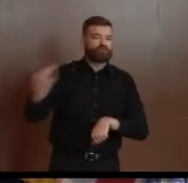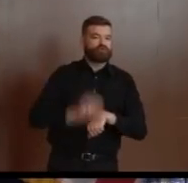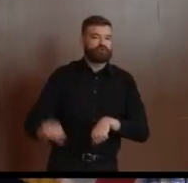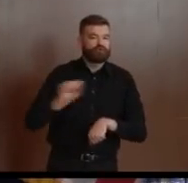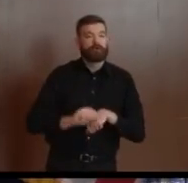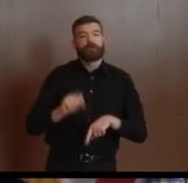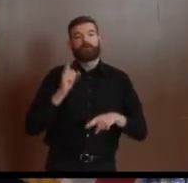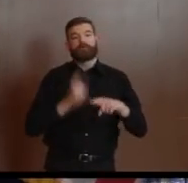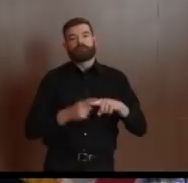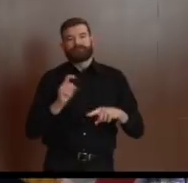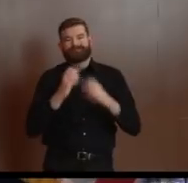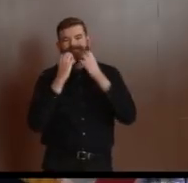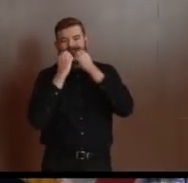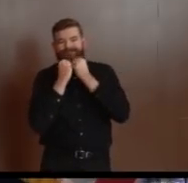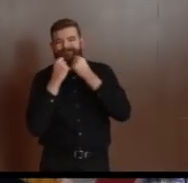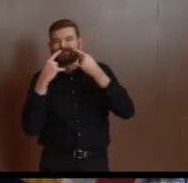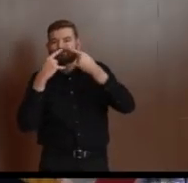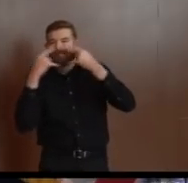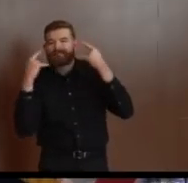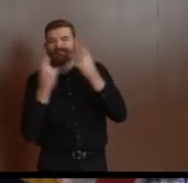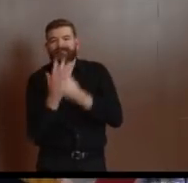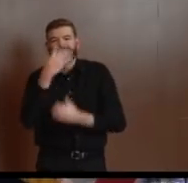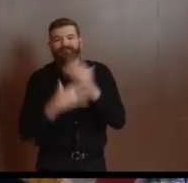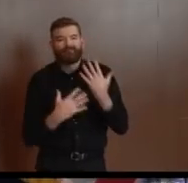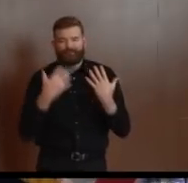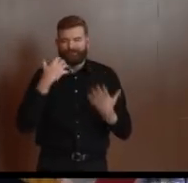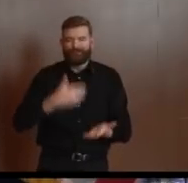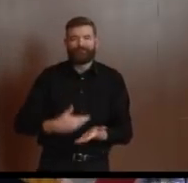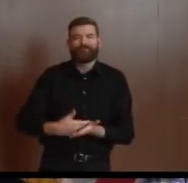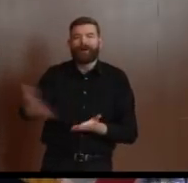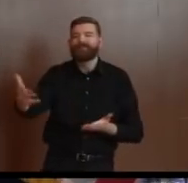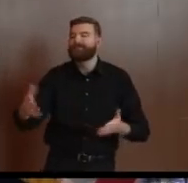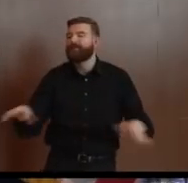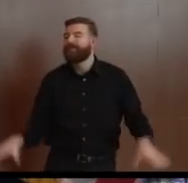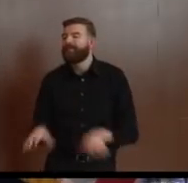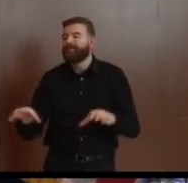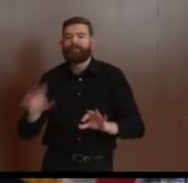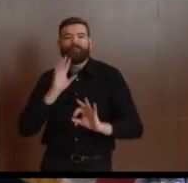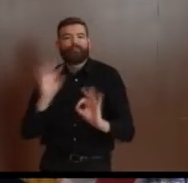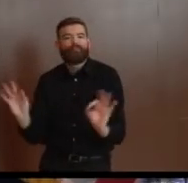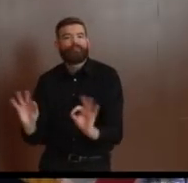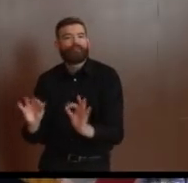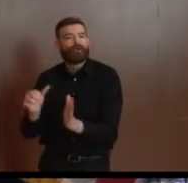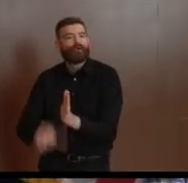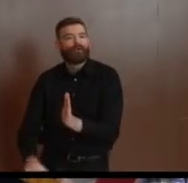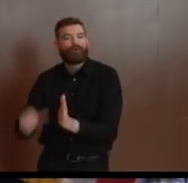need and which, as we know, is in short supply, not just in New Jersey but nationally.